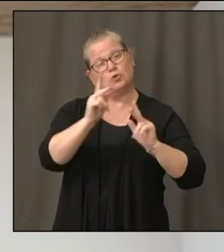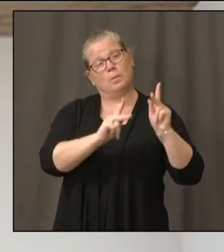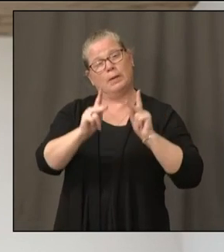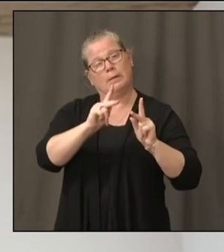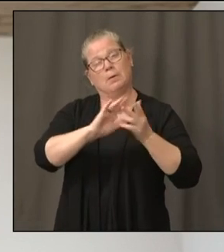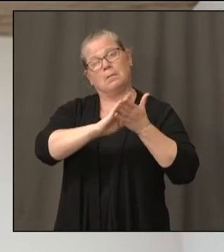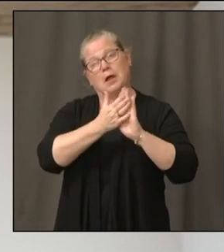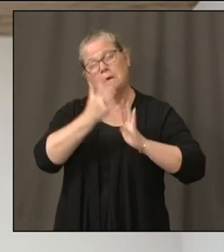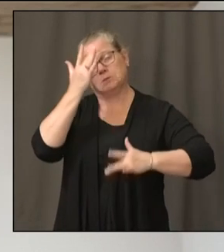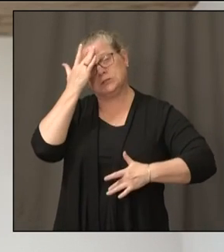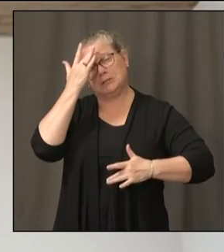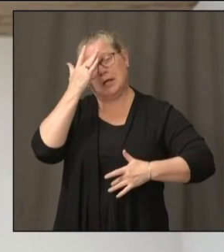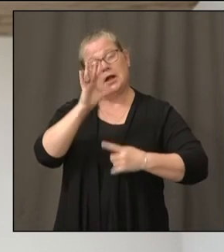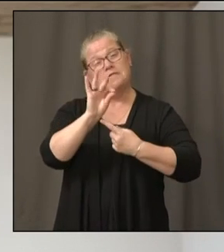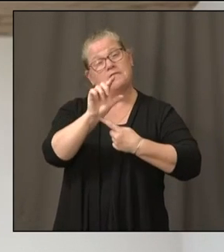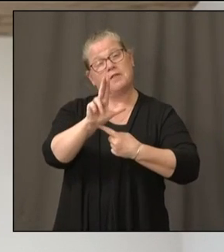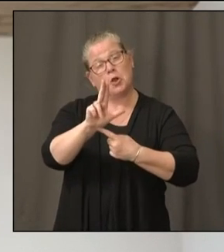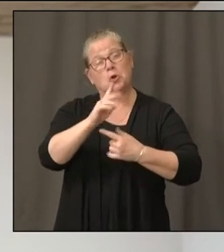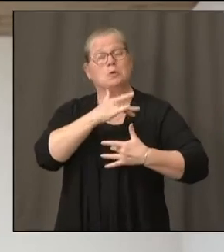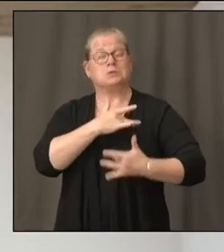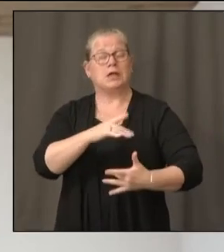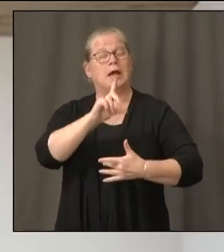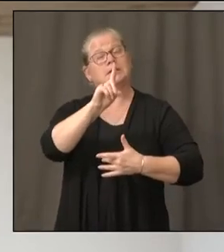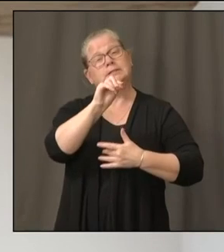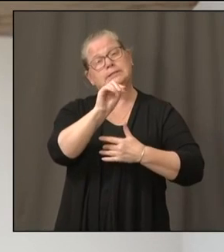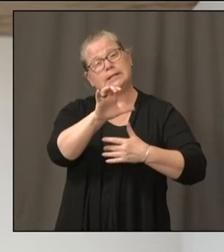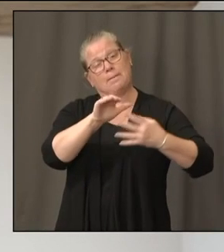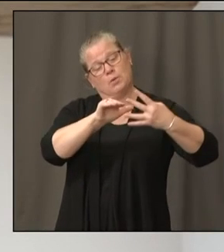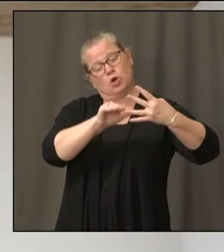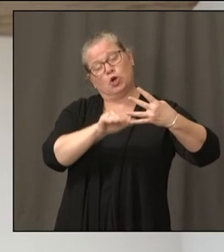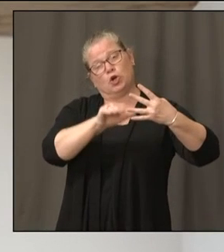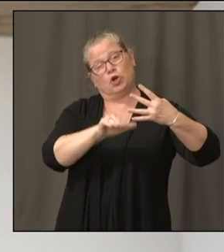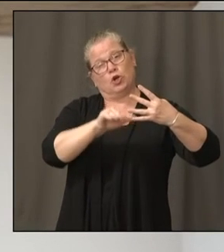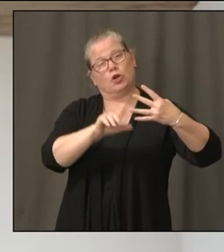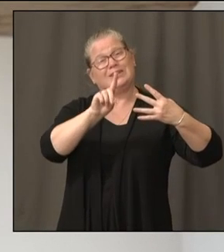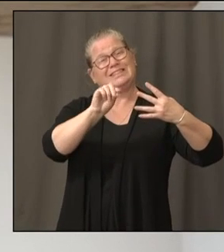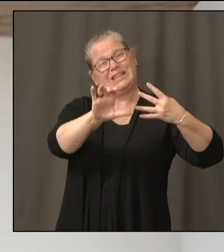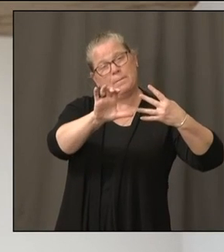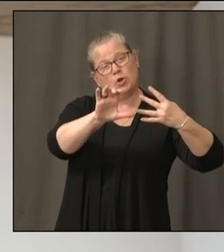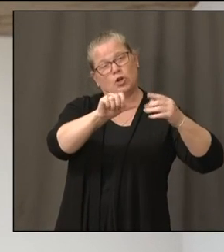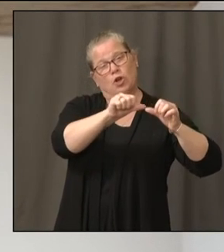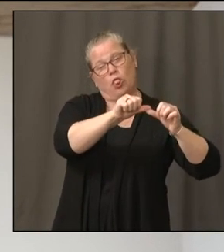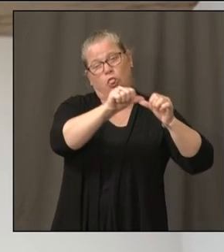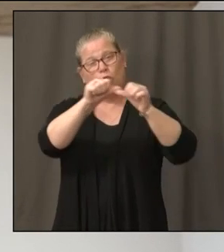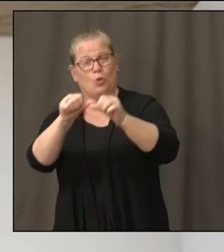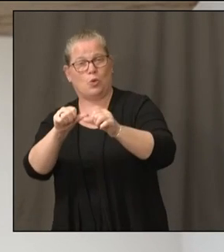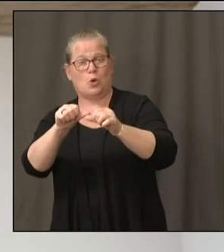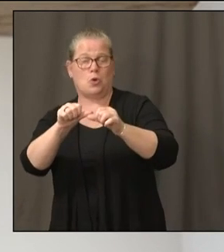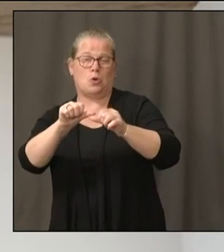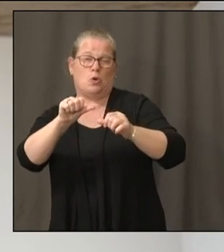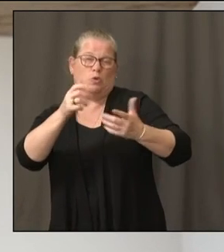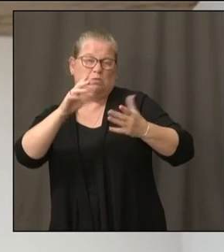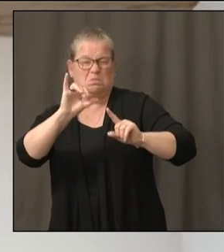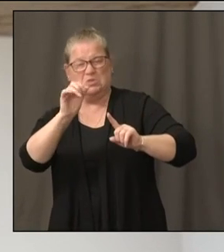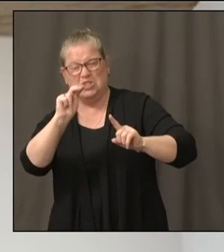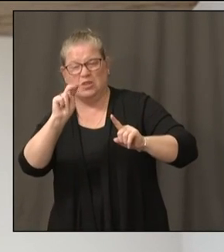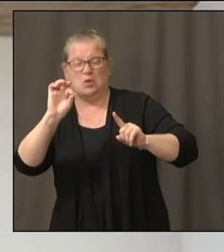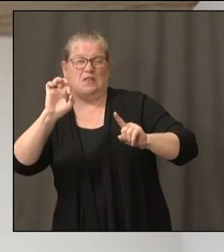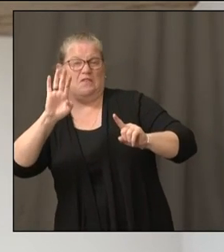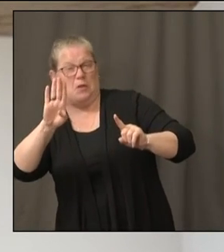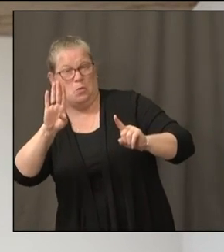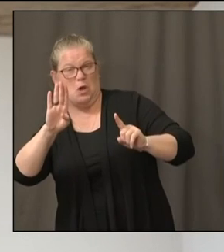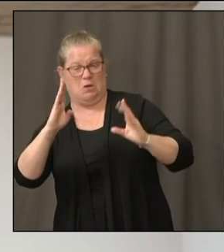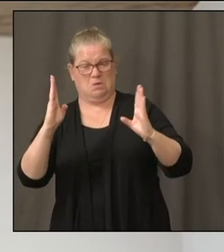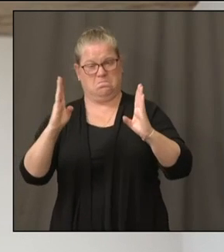December and goes through January and February. If we see a resurgence of COVID